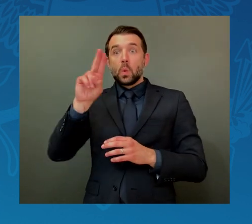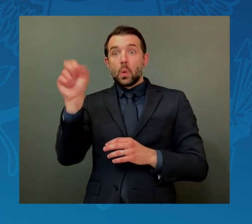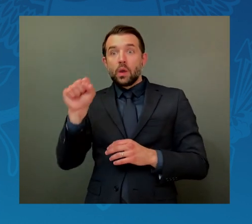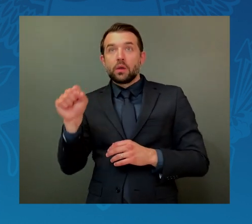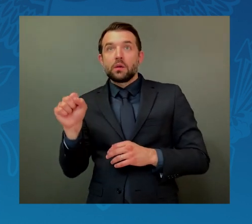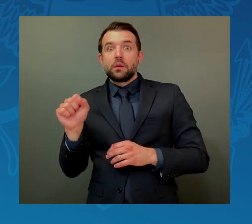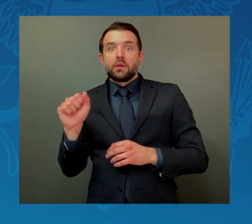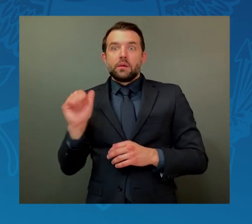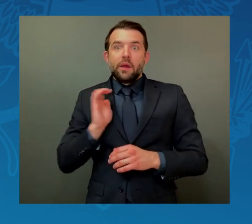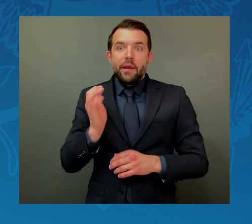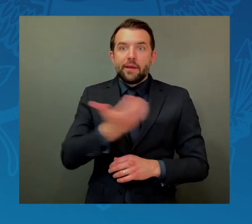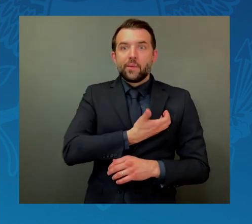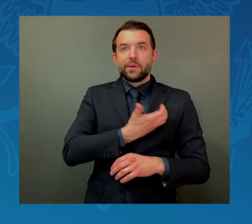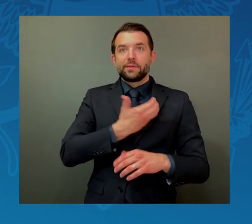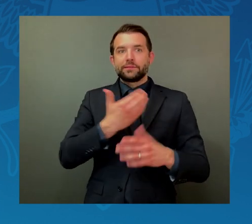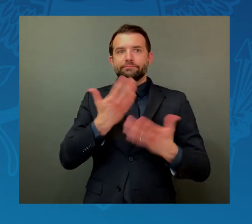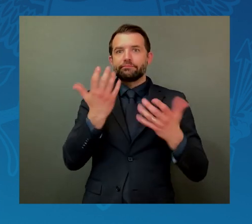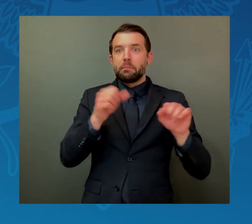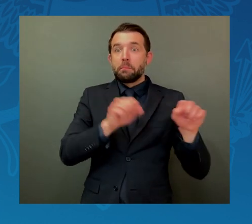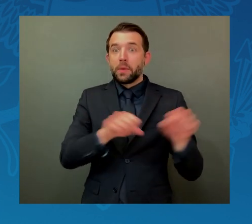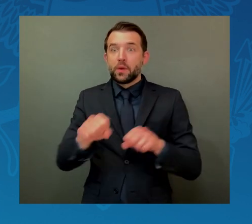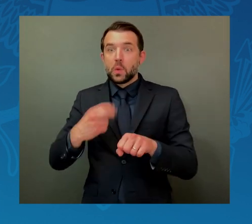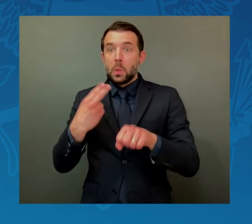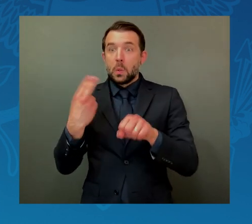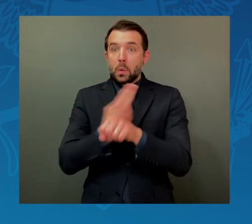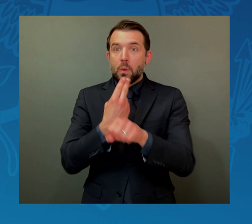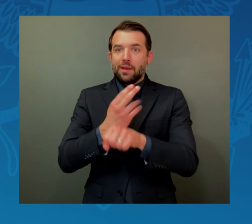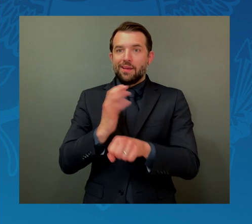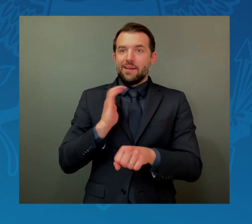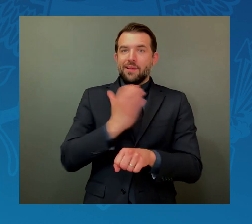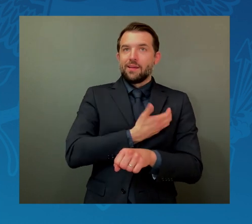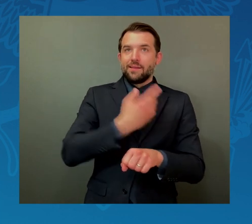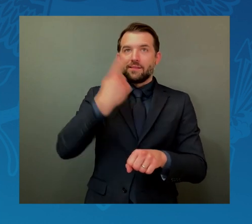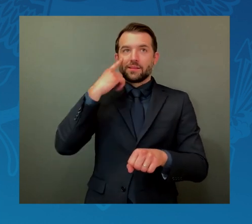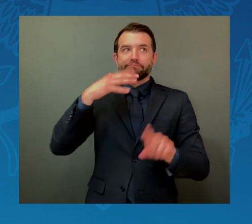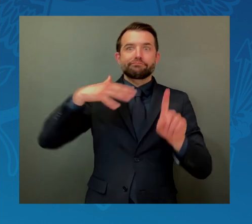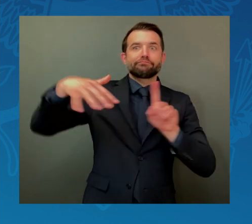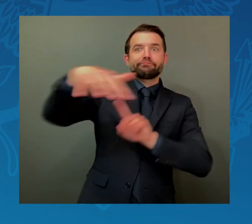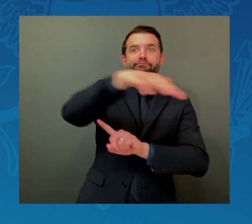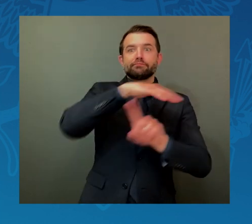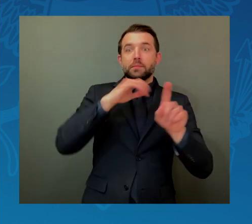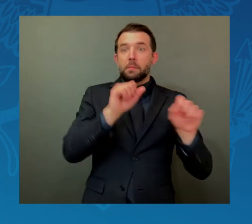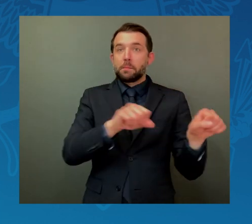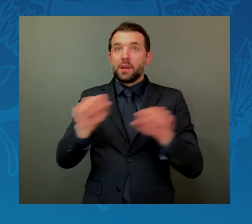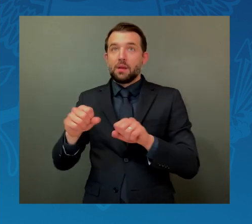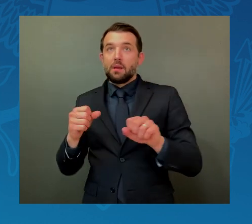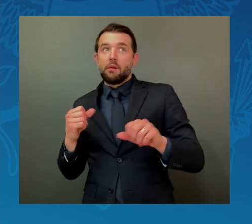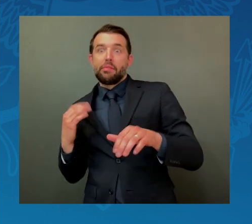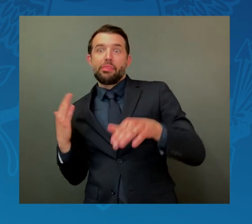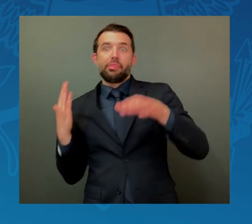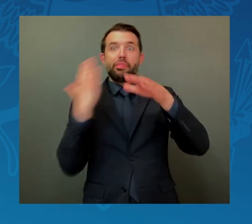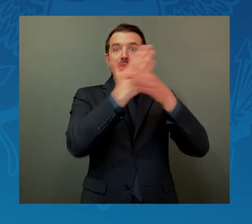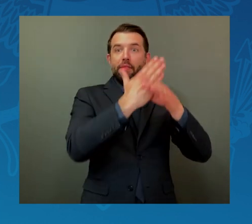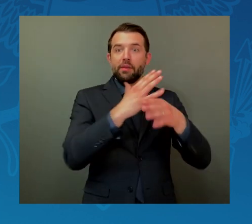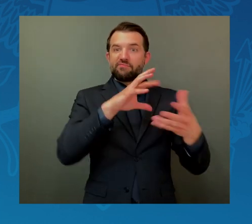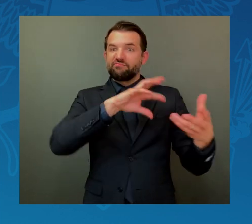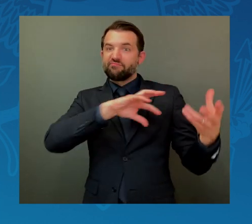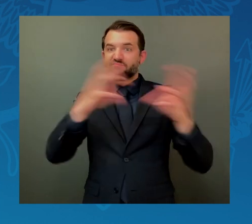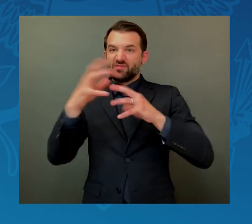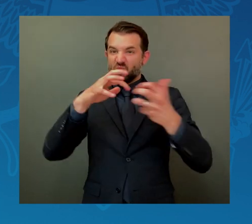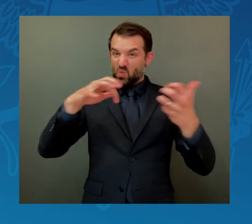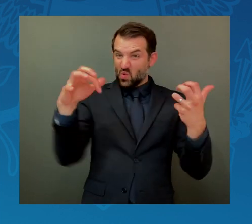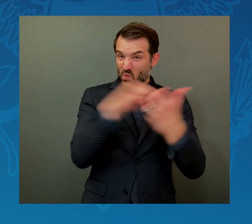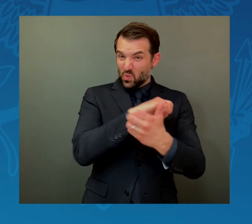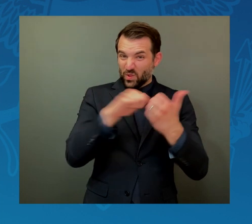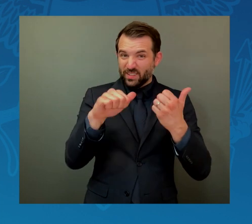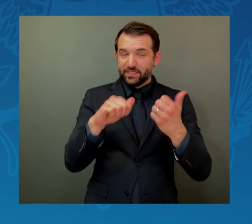to use our space capabilities by disrupting, destroying our satellites,